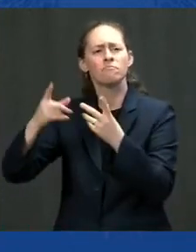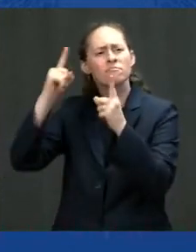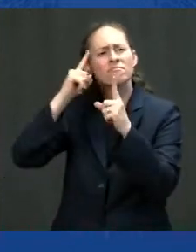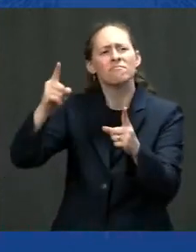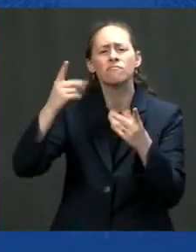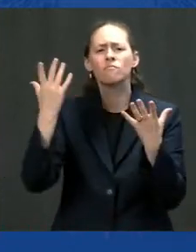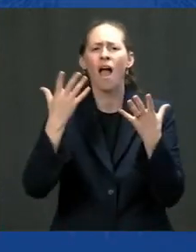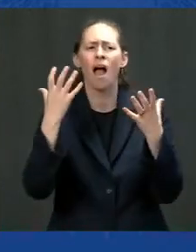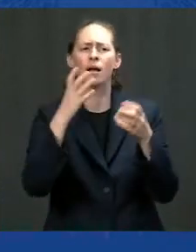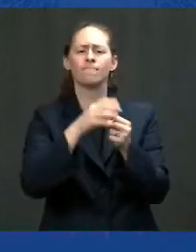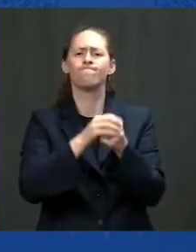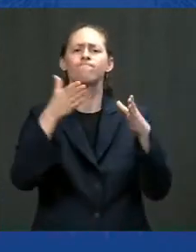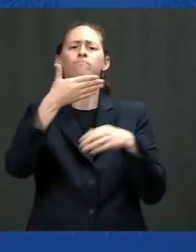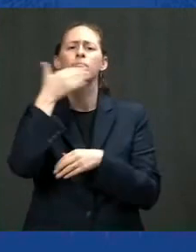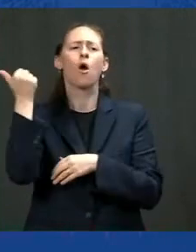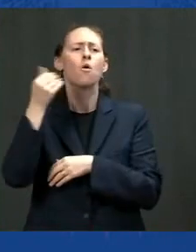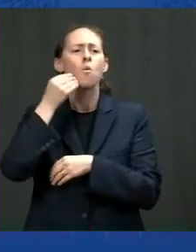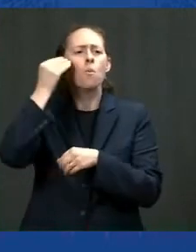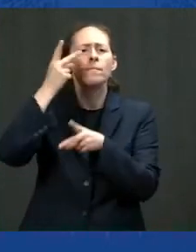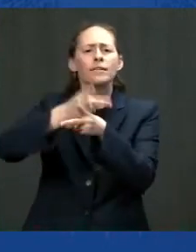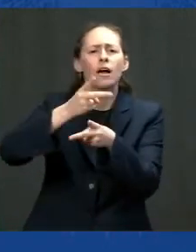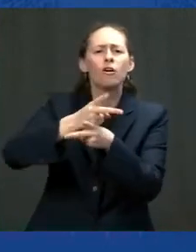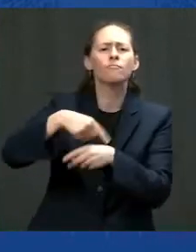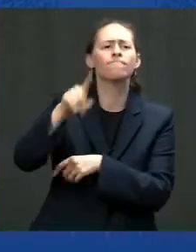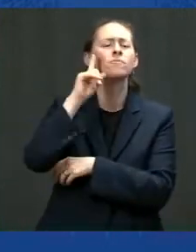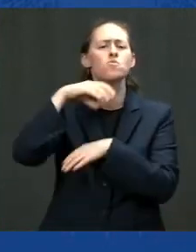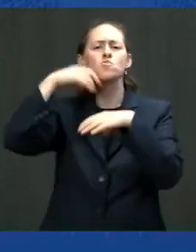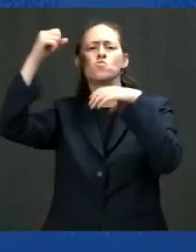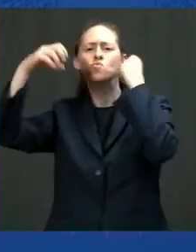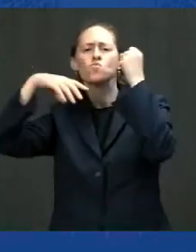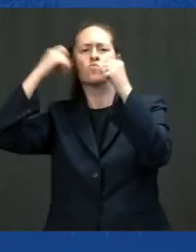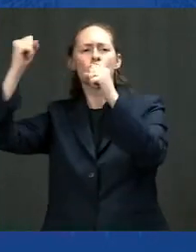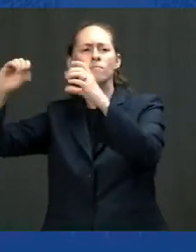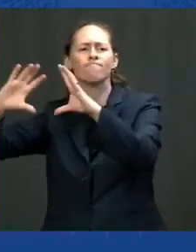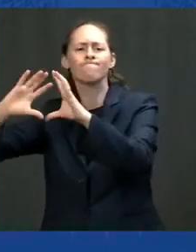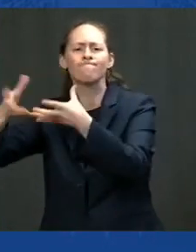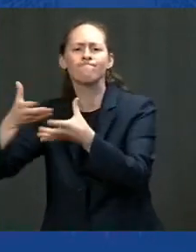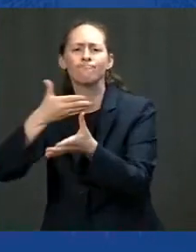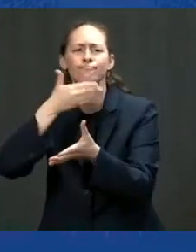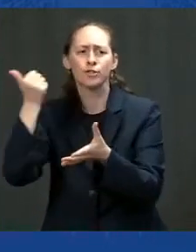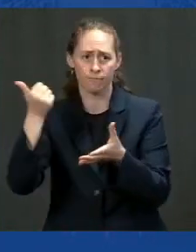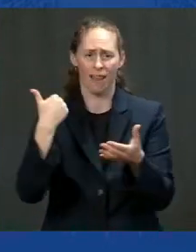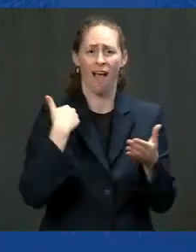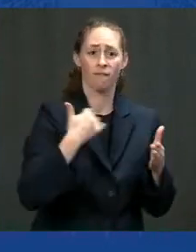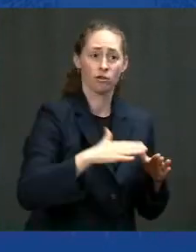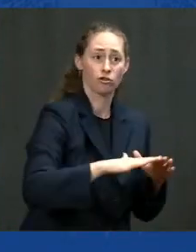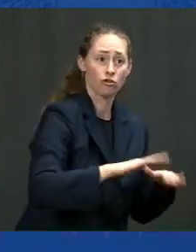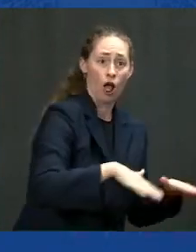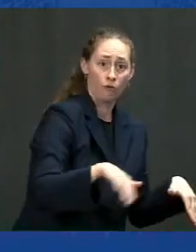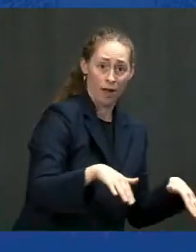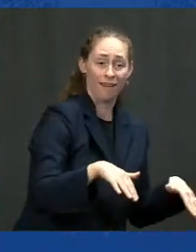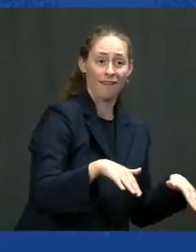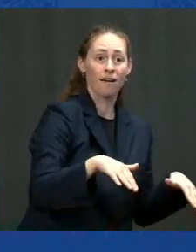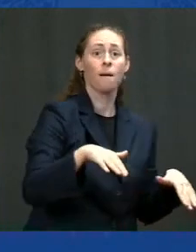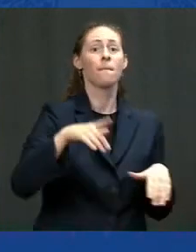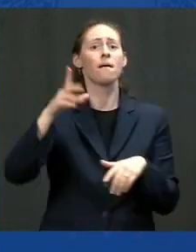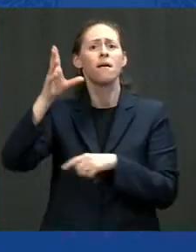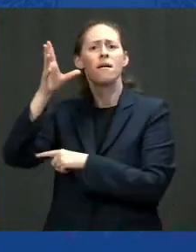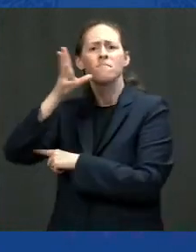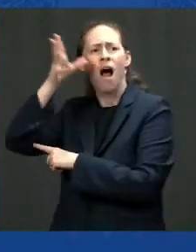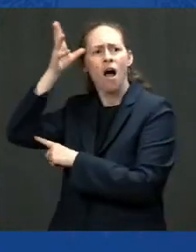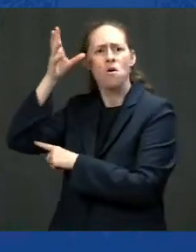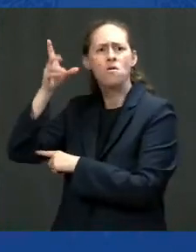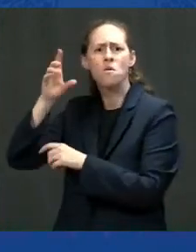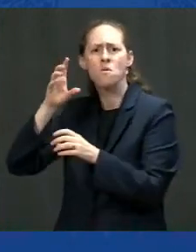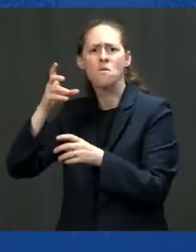we got a generation that's a sandwich generation between the child and a mom or dad needing help and they need